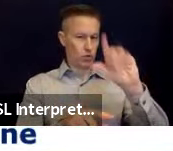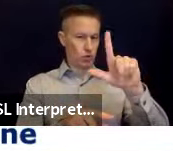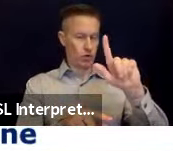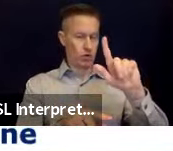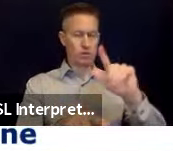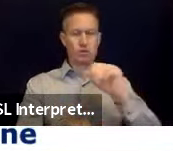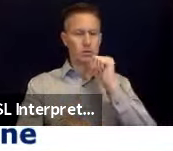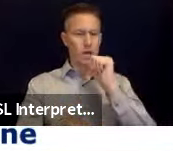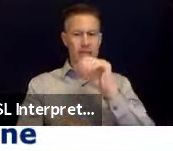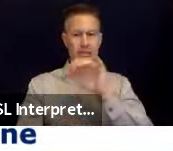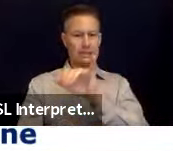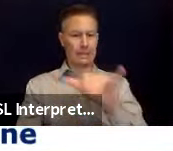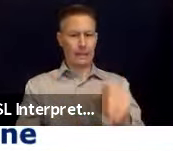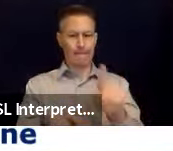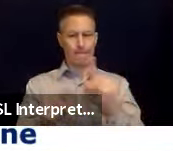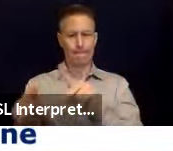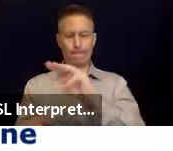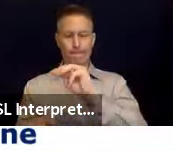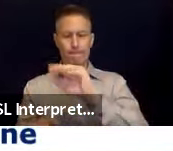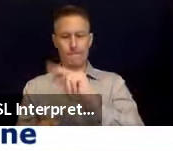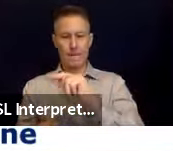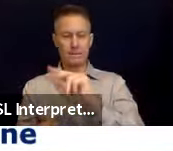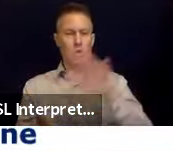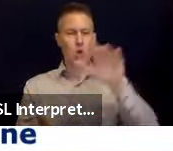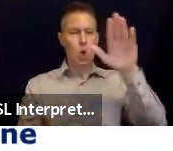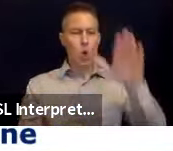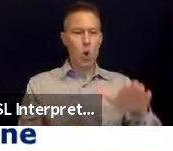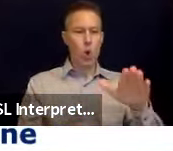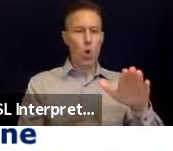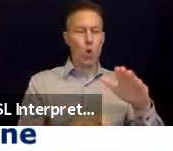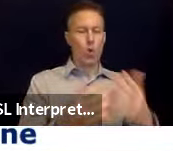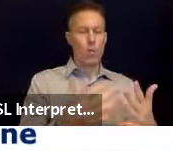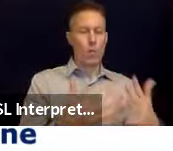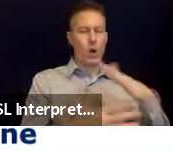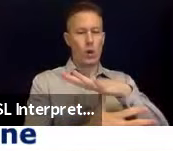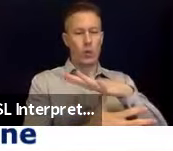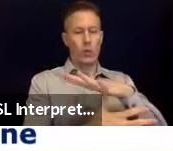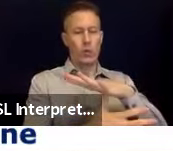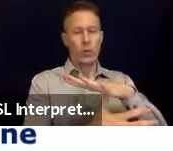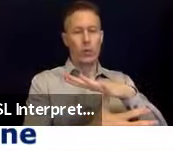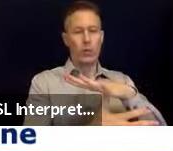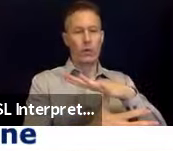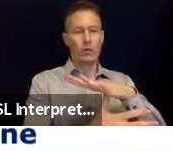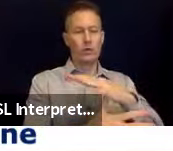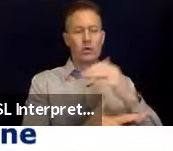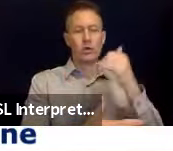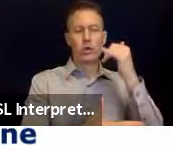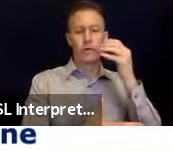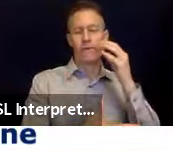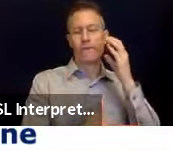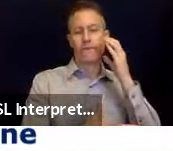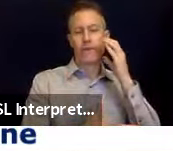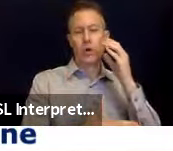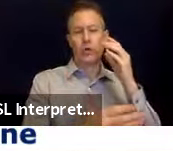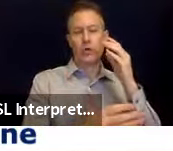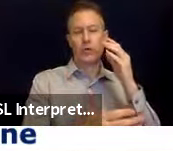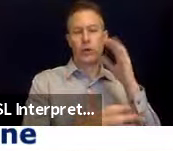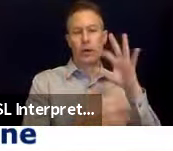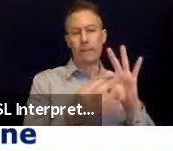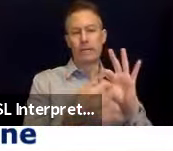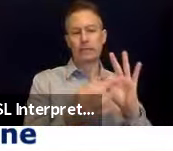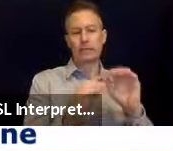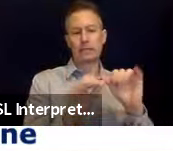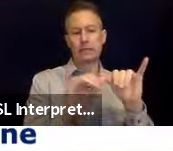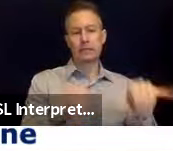It is sent at what's called low priority. So the phone messaging system just kind of